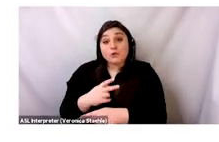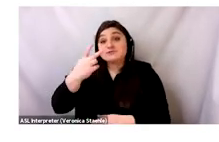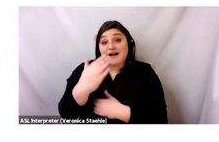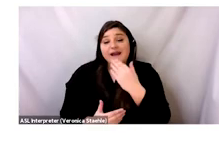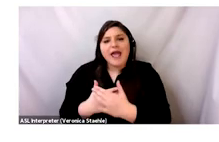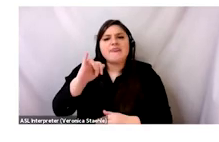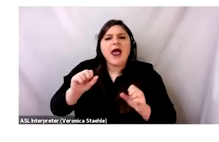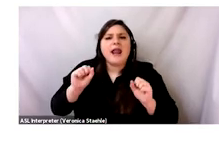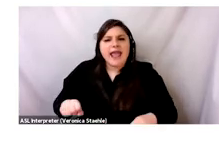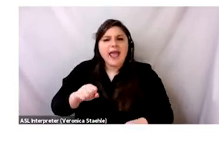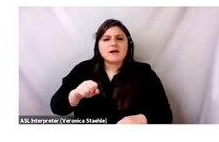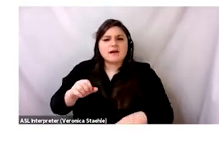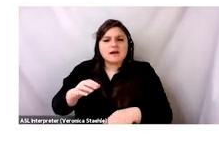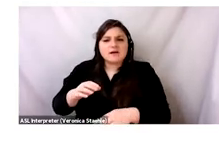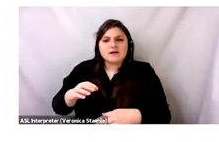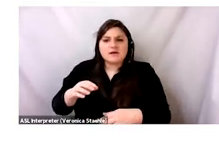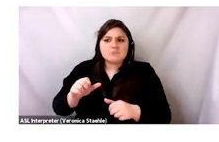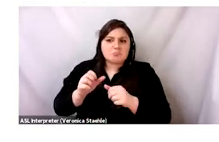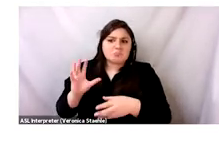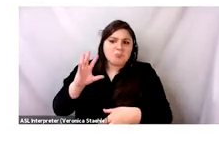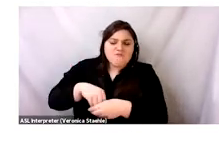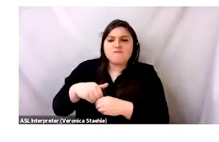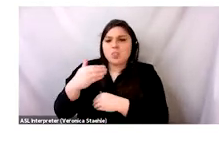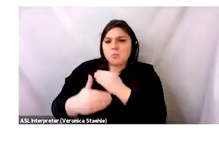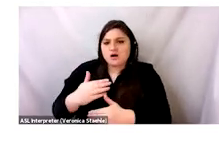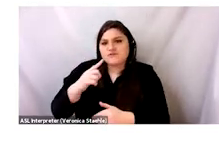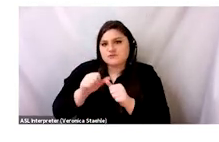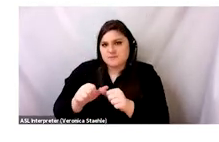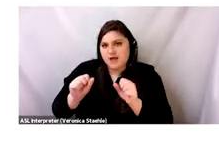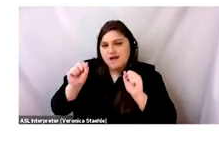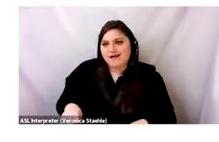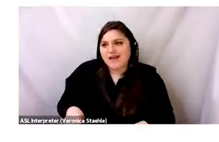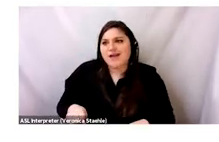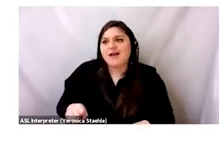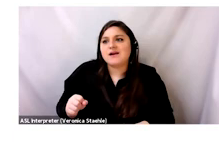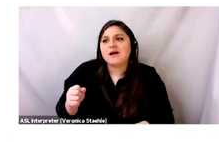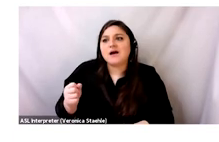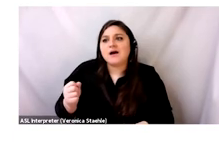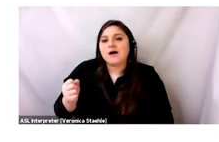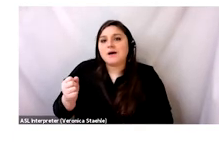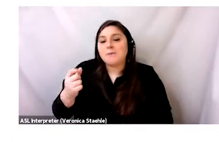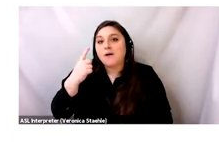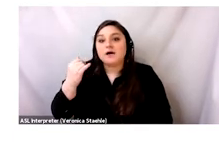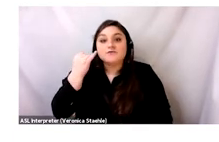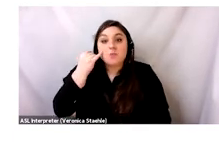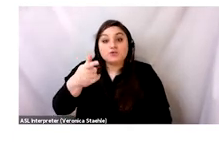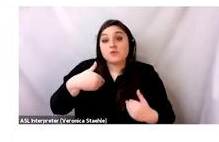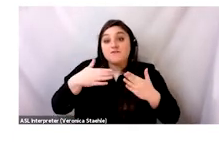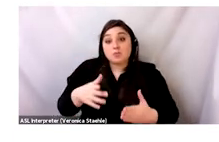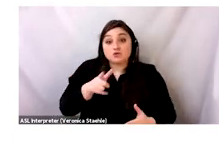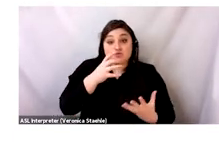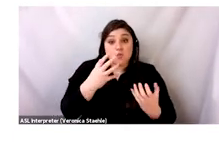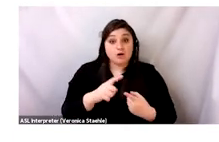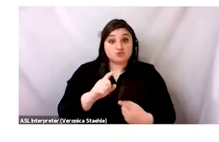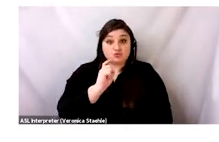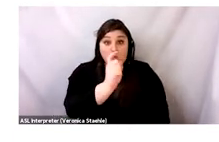the solution for sustainability. But the thing is if you are someone who is going to donate and I think Liz touched on this, if you're